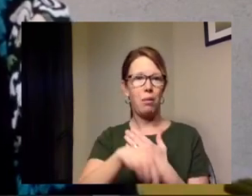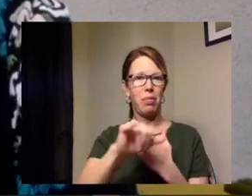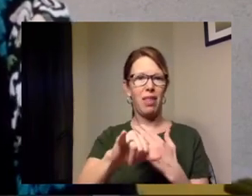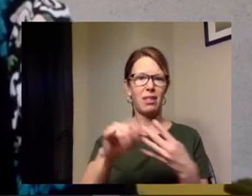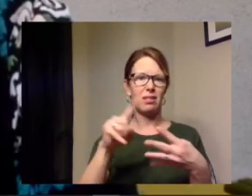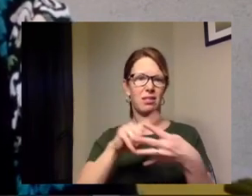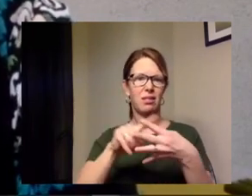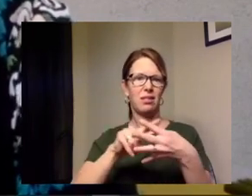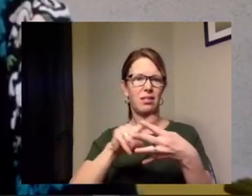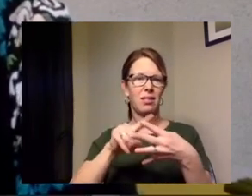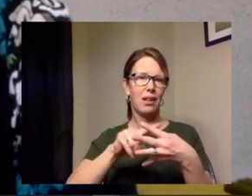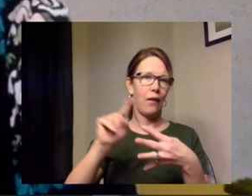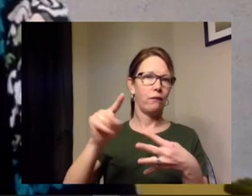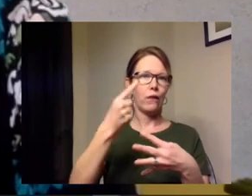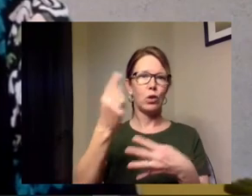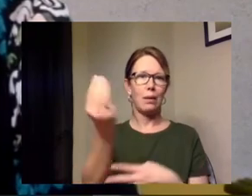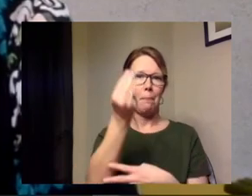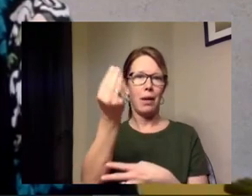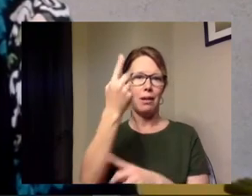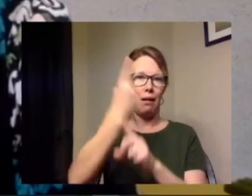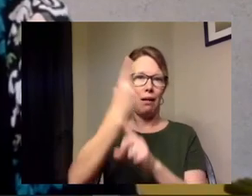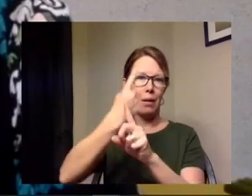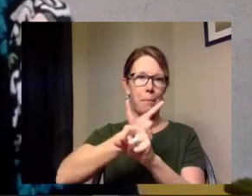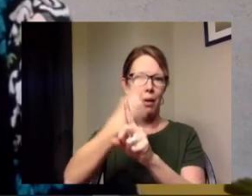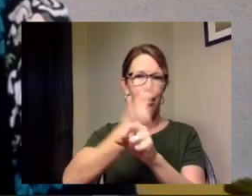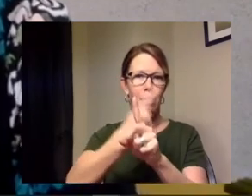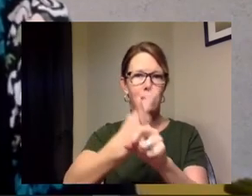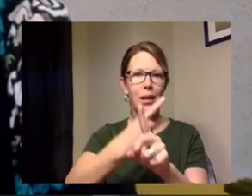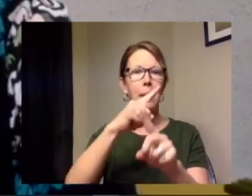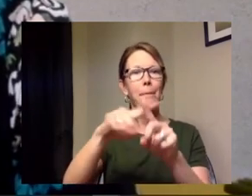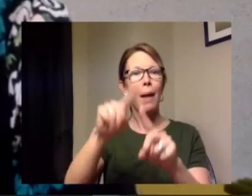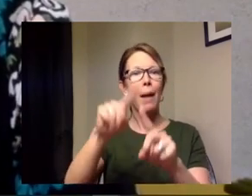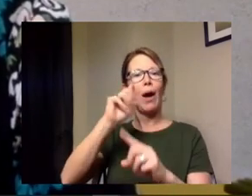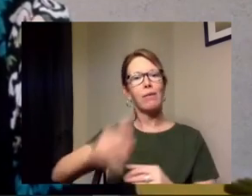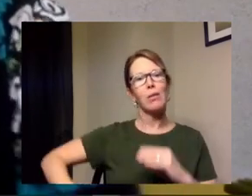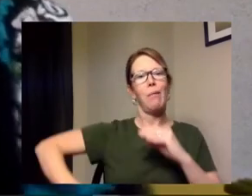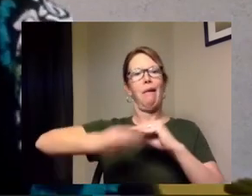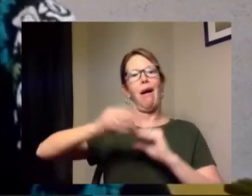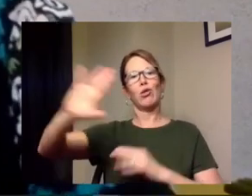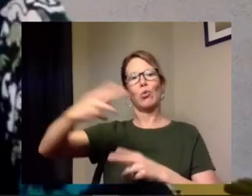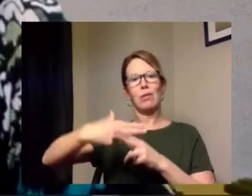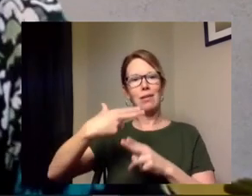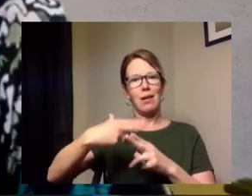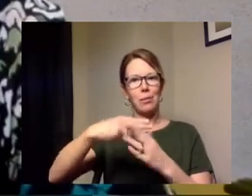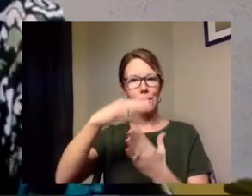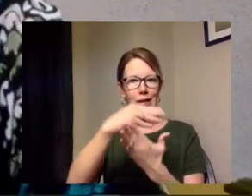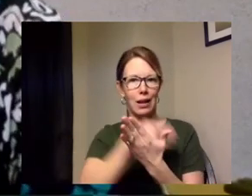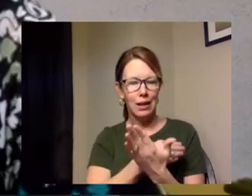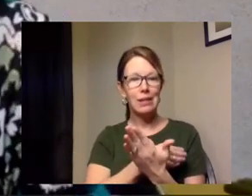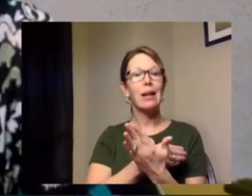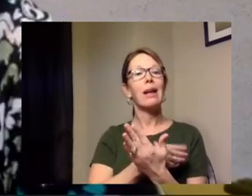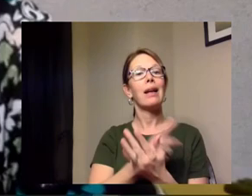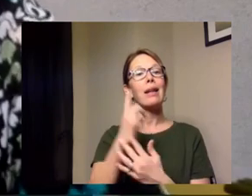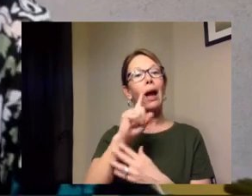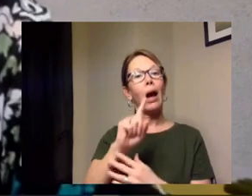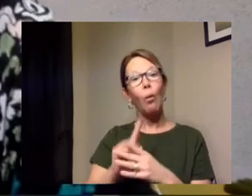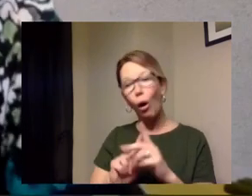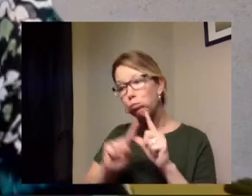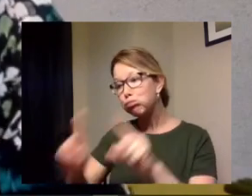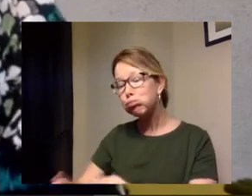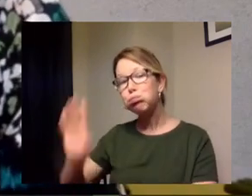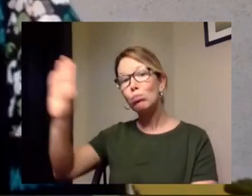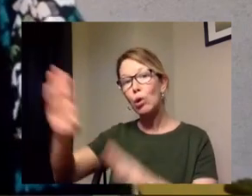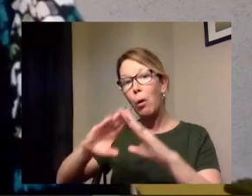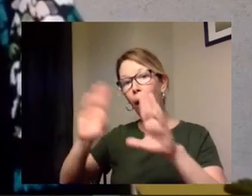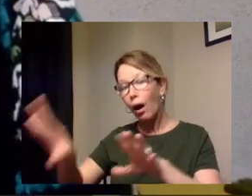of every month um but you have to get on a list to participate and that's when they will come and pick up food from your own